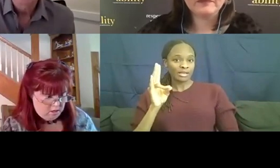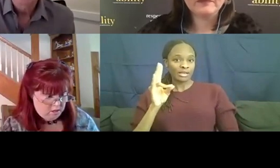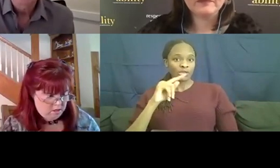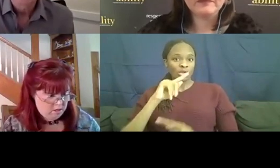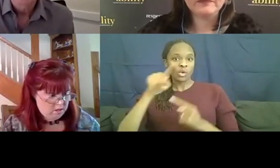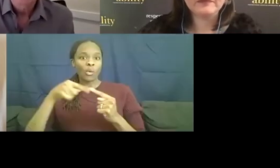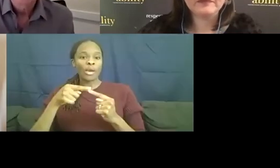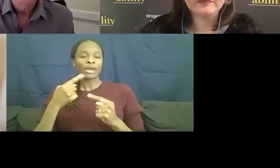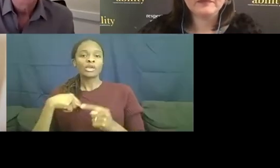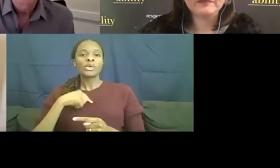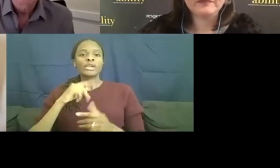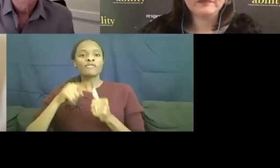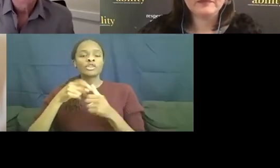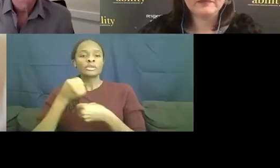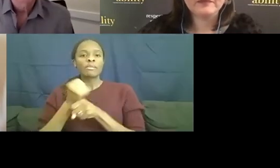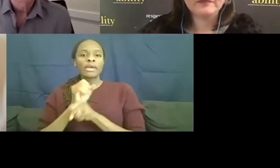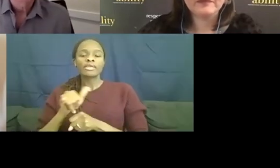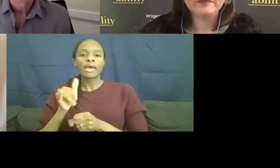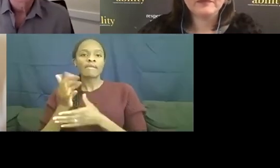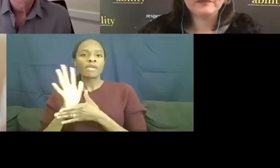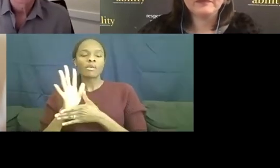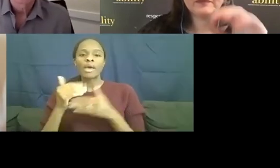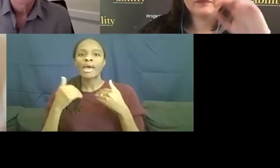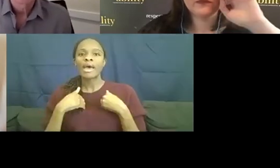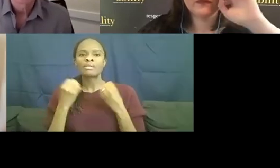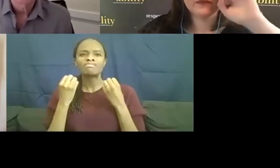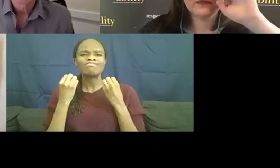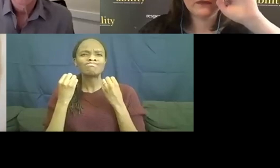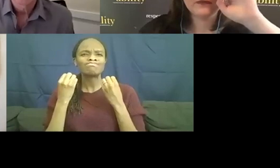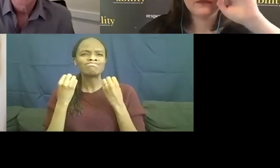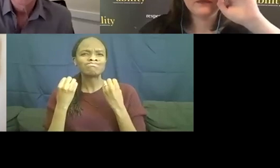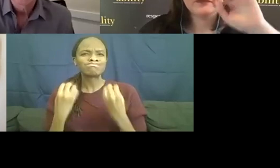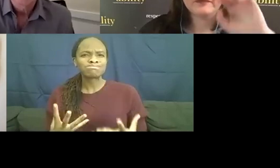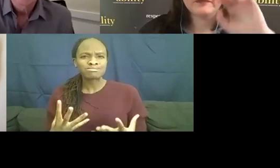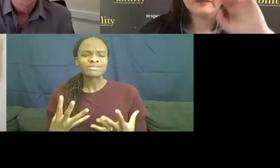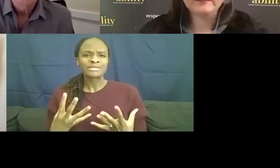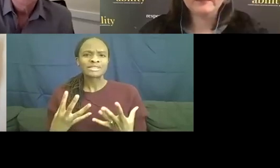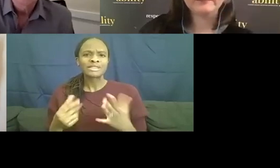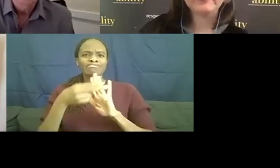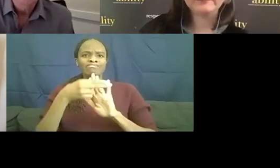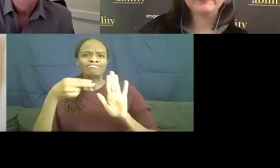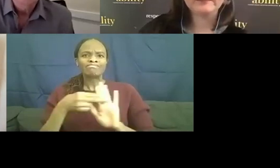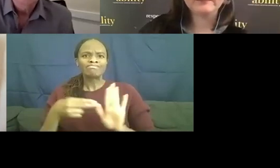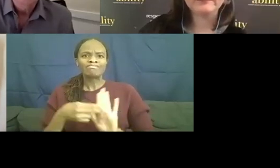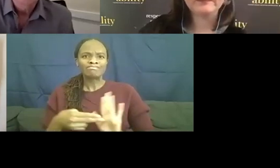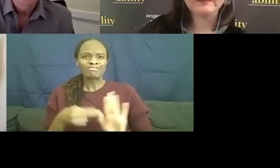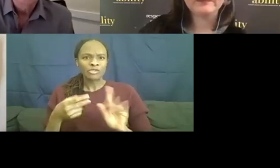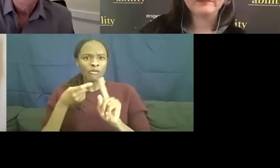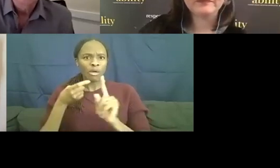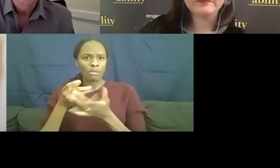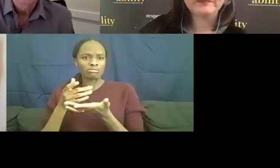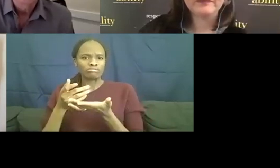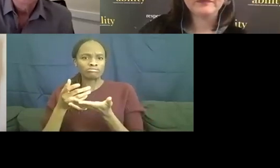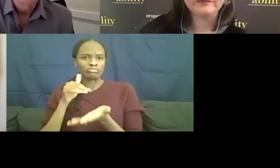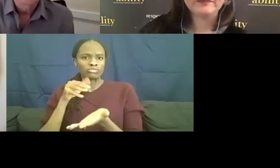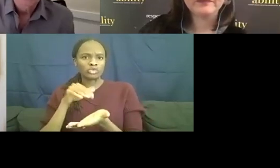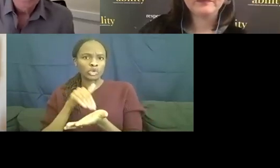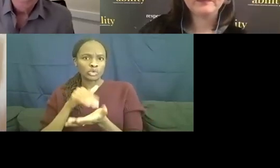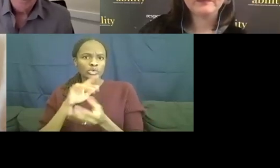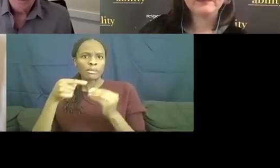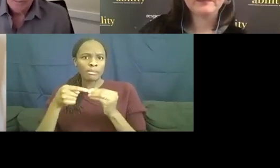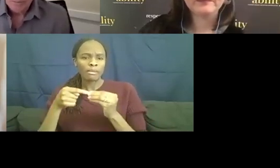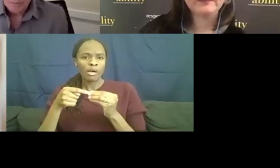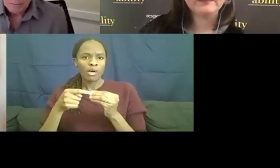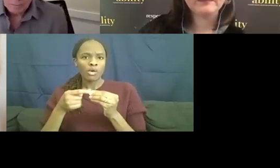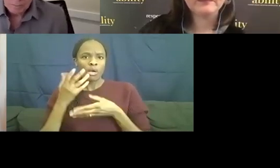film, there was a tsunami of diagnoses of autism. And it seemed like it